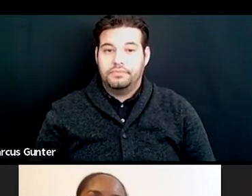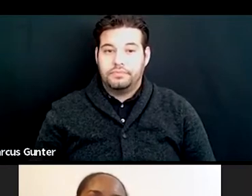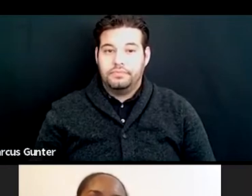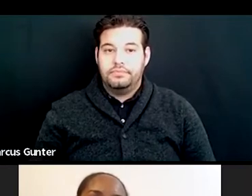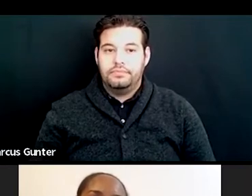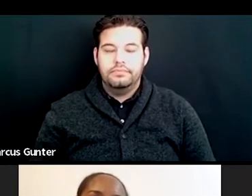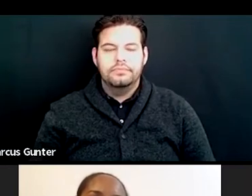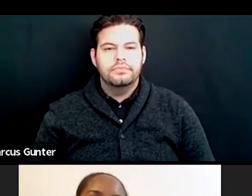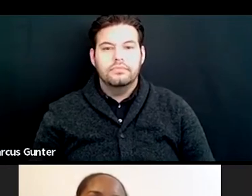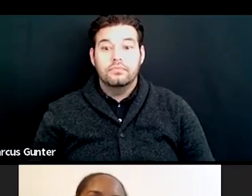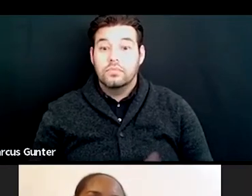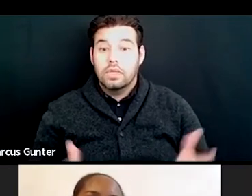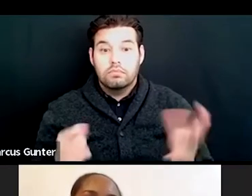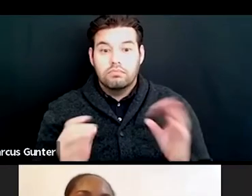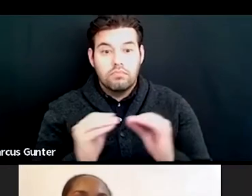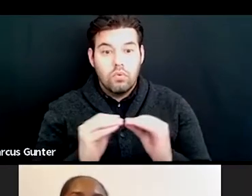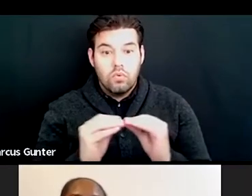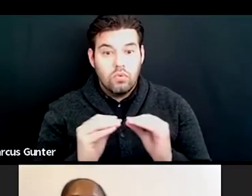Anybody else?